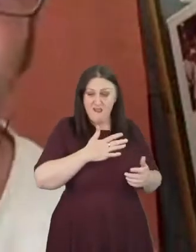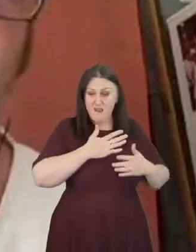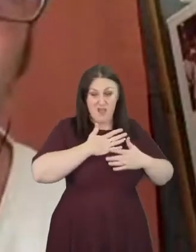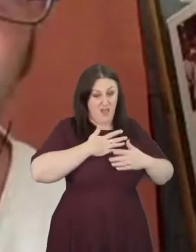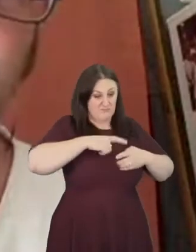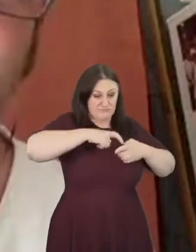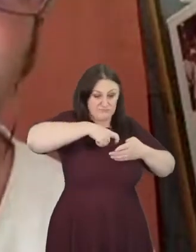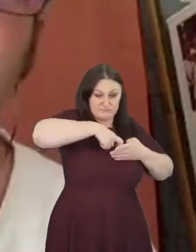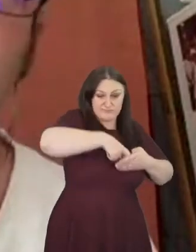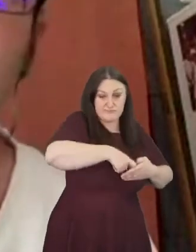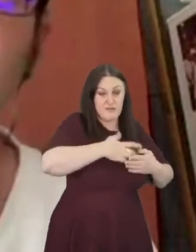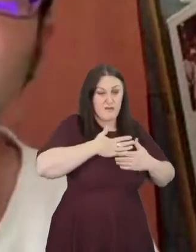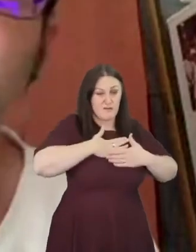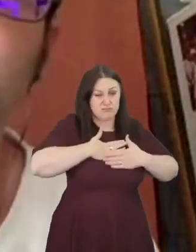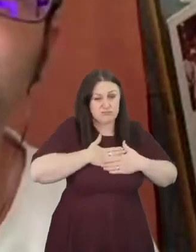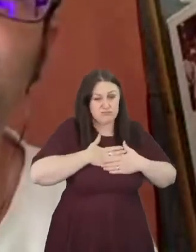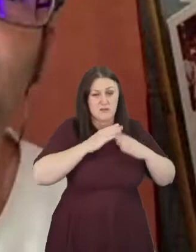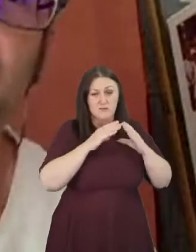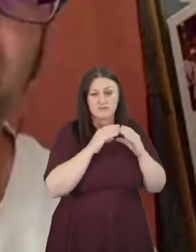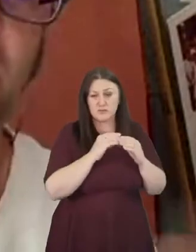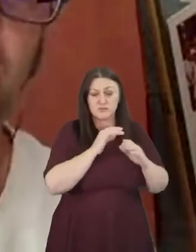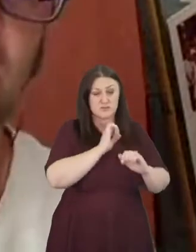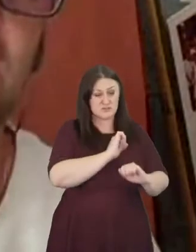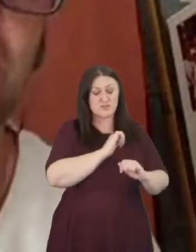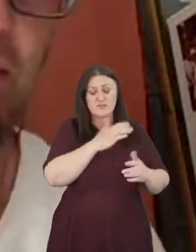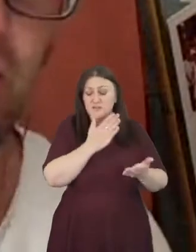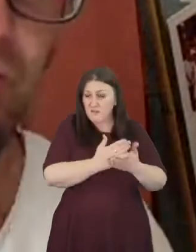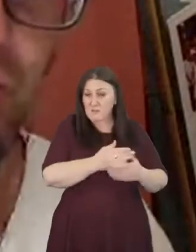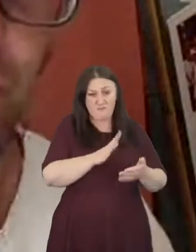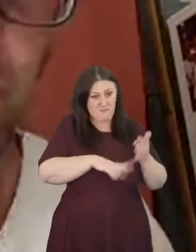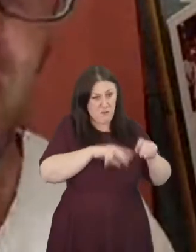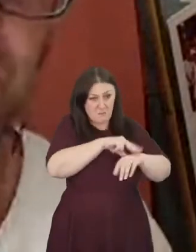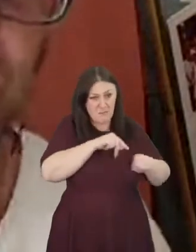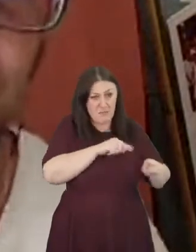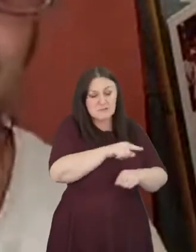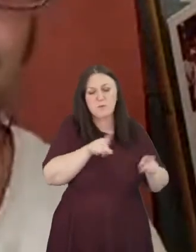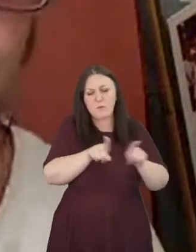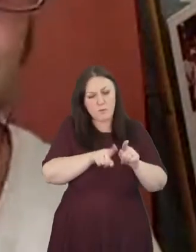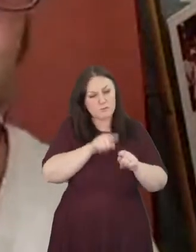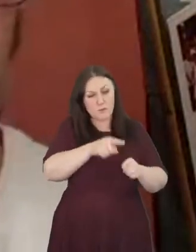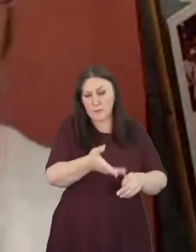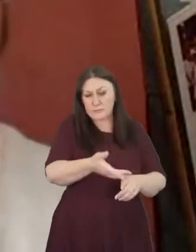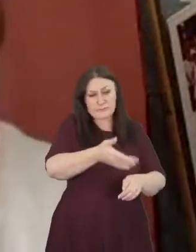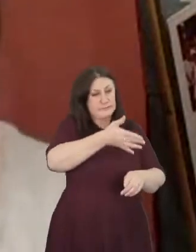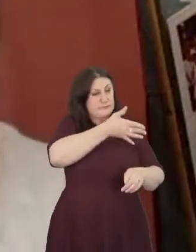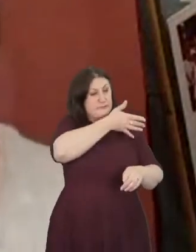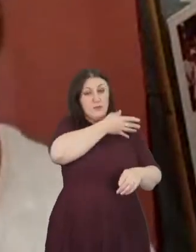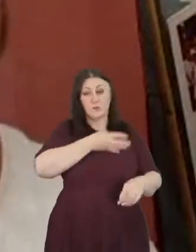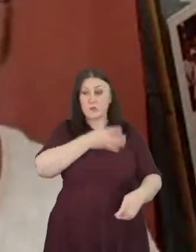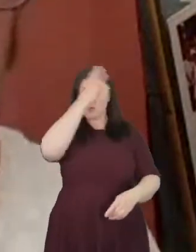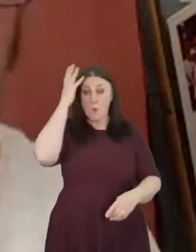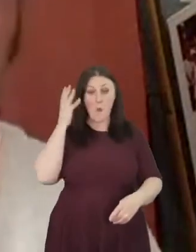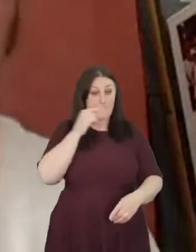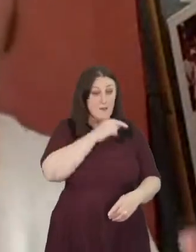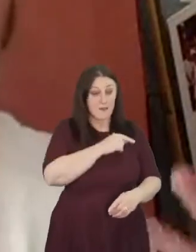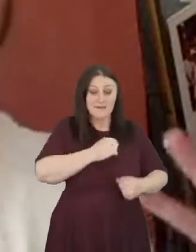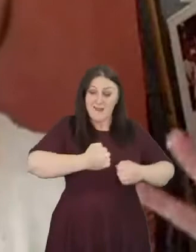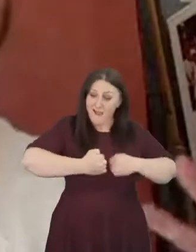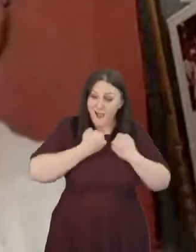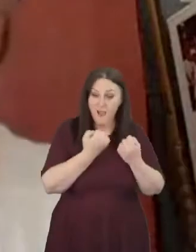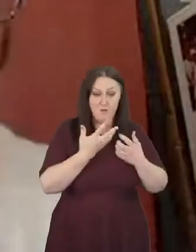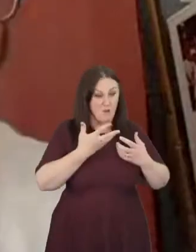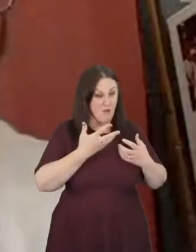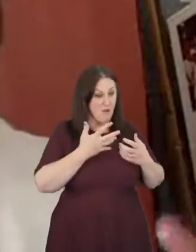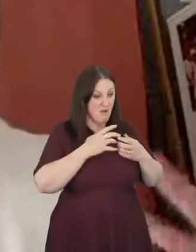police officers in america but it's it's also a cry i think that goes all the way back to romans right that our entire creation is